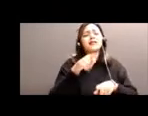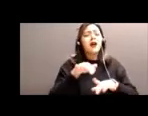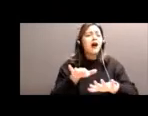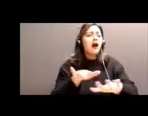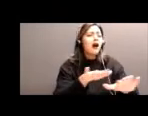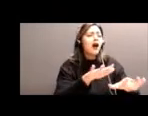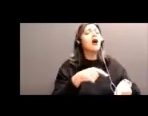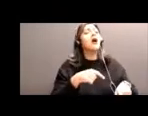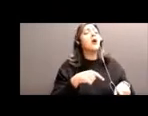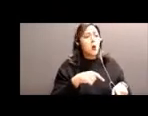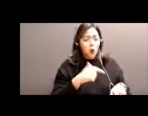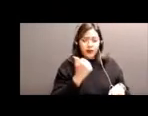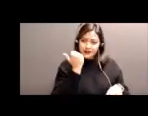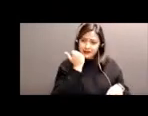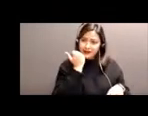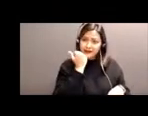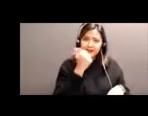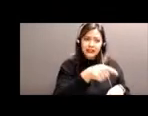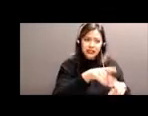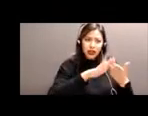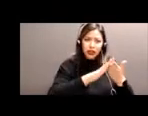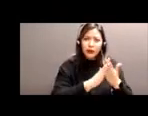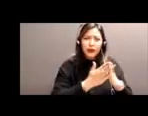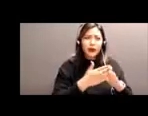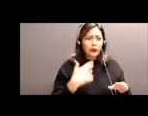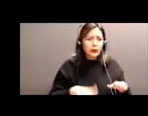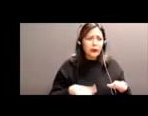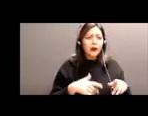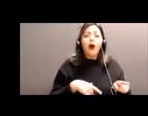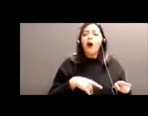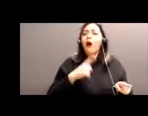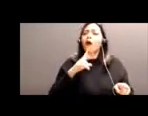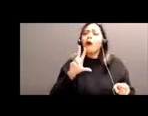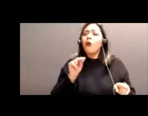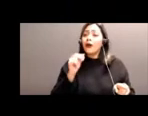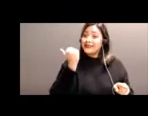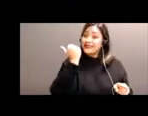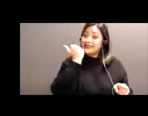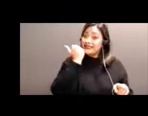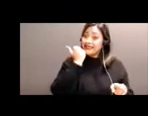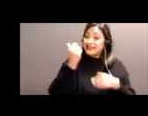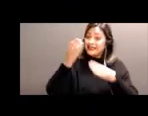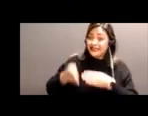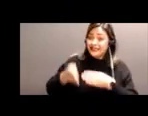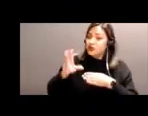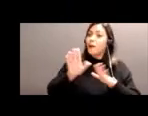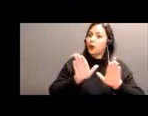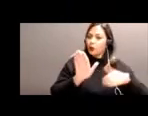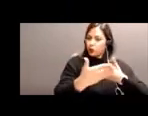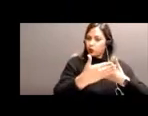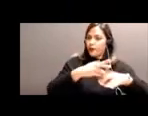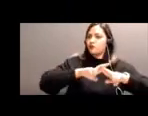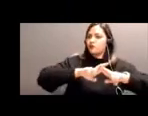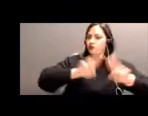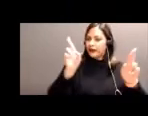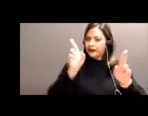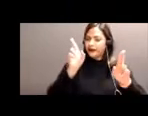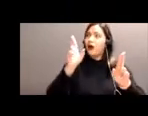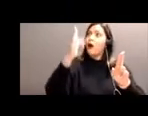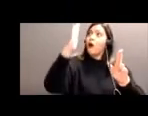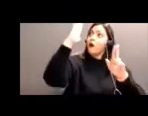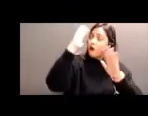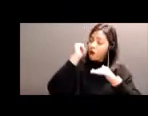have a dentist in your community. Oh, Deb, we don't have a dentist. We visualize with the community supports and